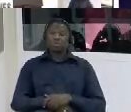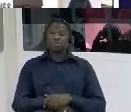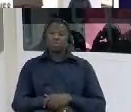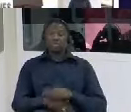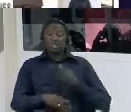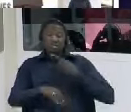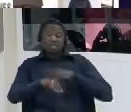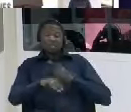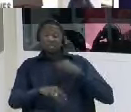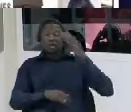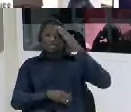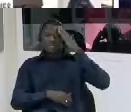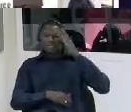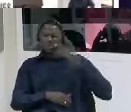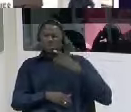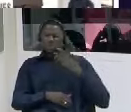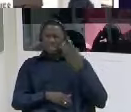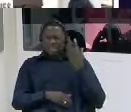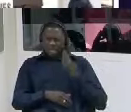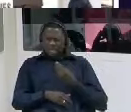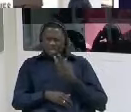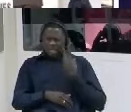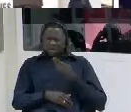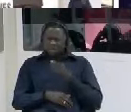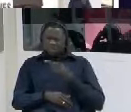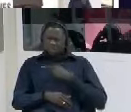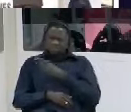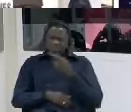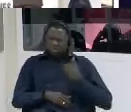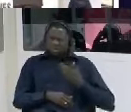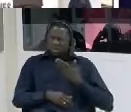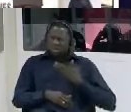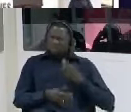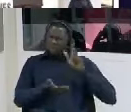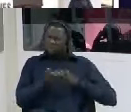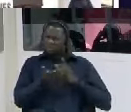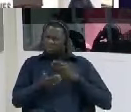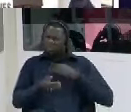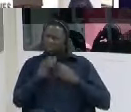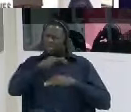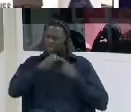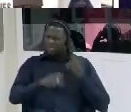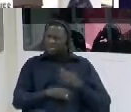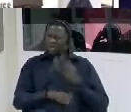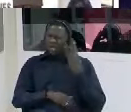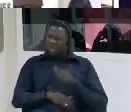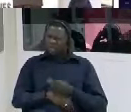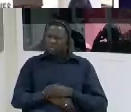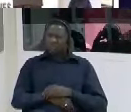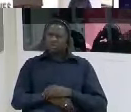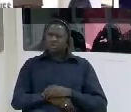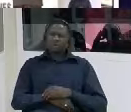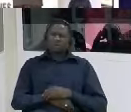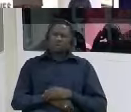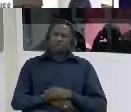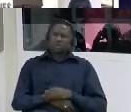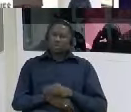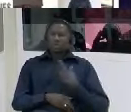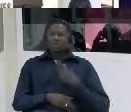lancing to kill this was in my mind this is what i was anticipating throughout how can they kill how they can they be lancing to kill